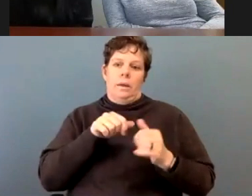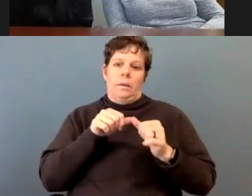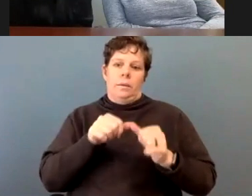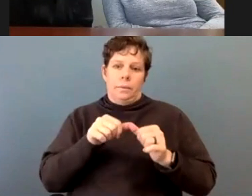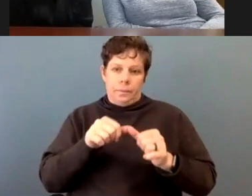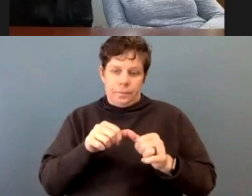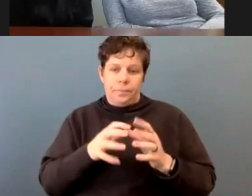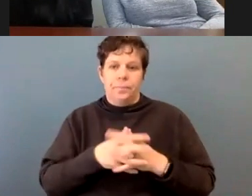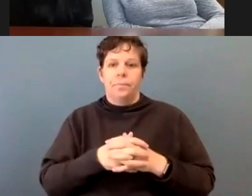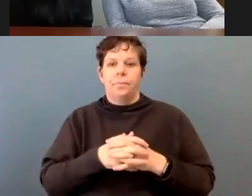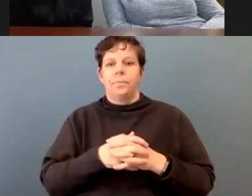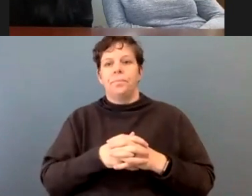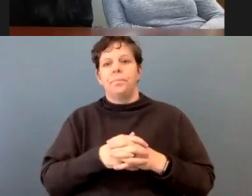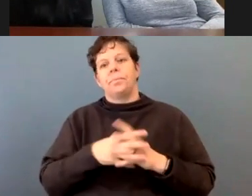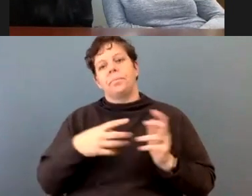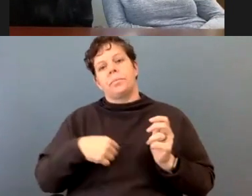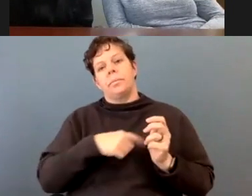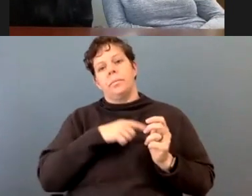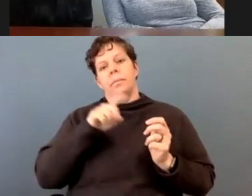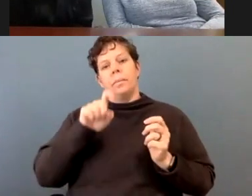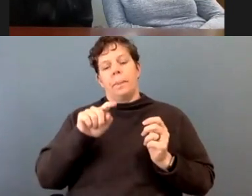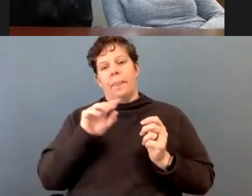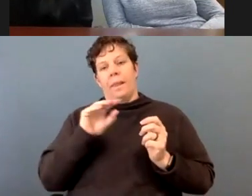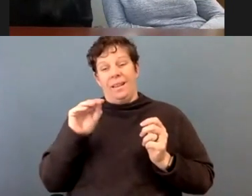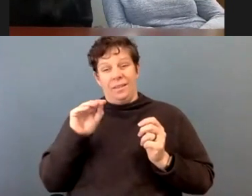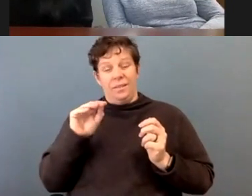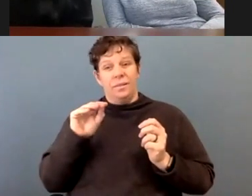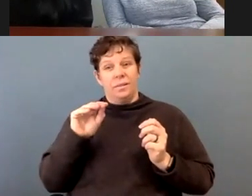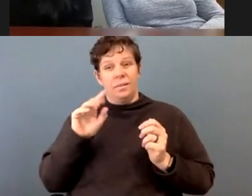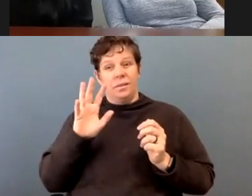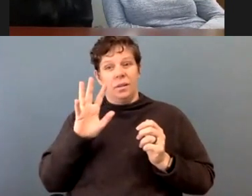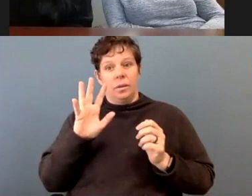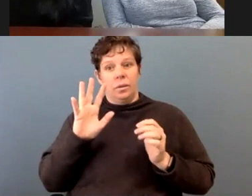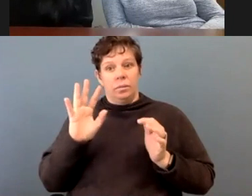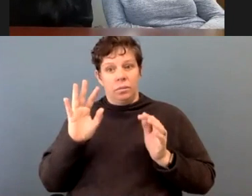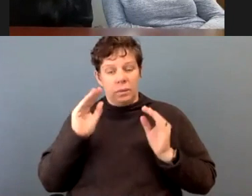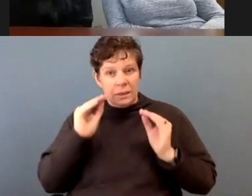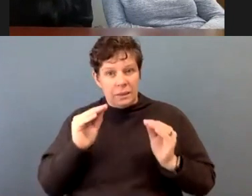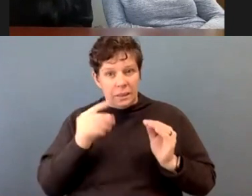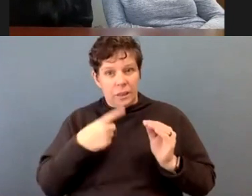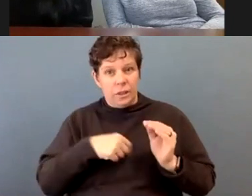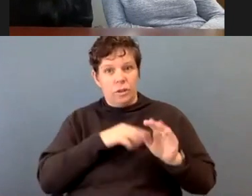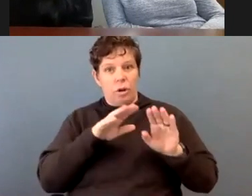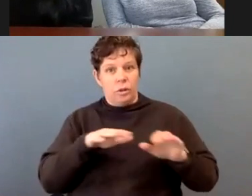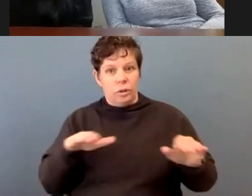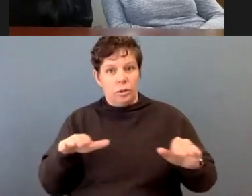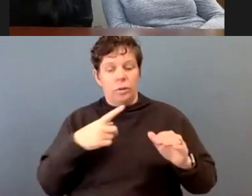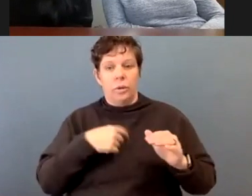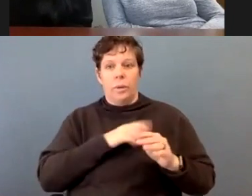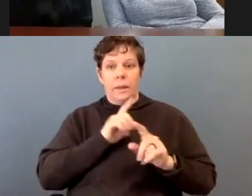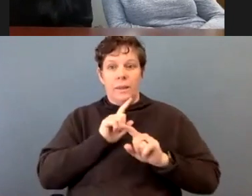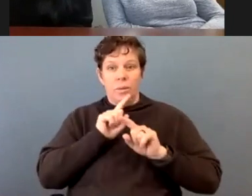We need to talk to our children. We need to get into the schools.